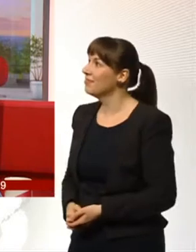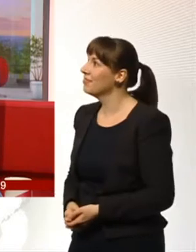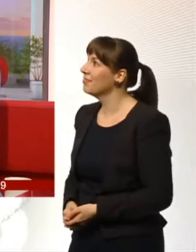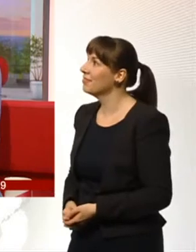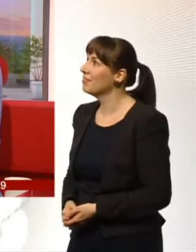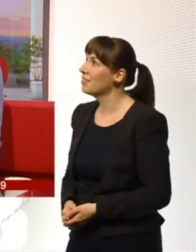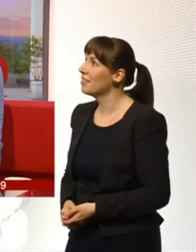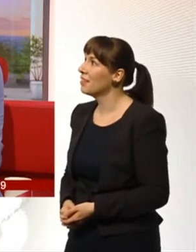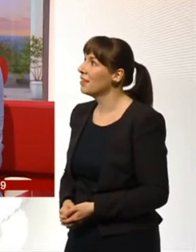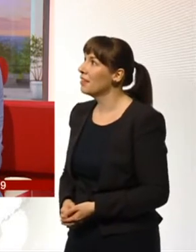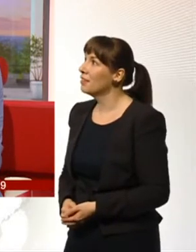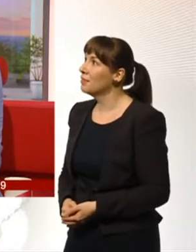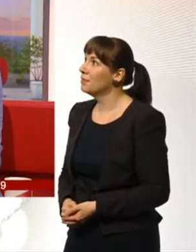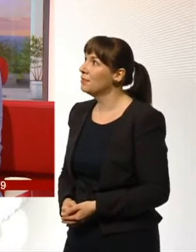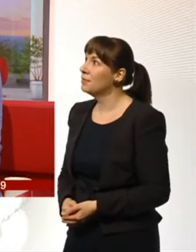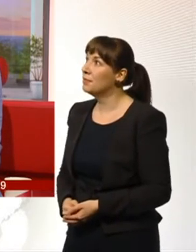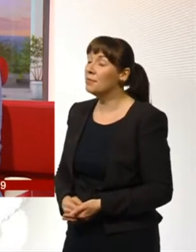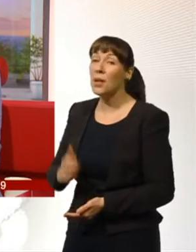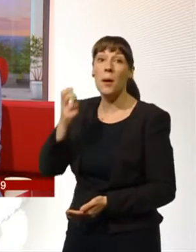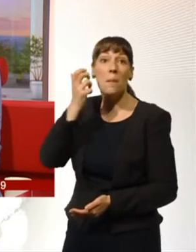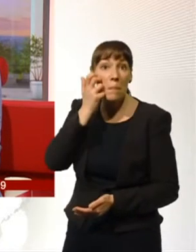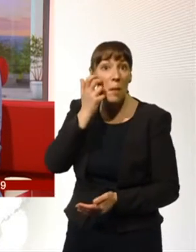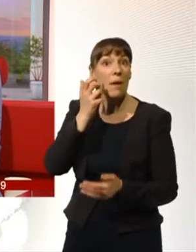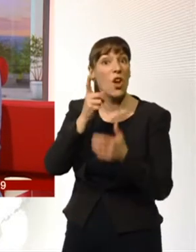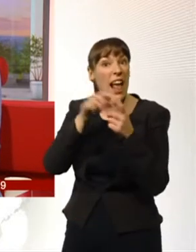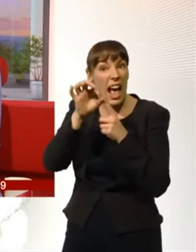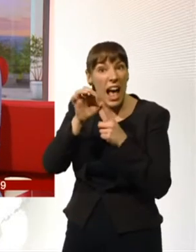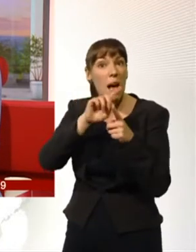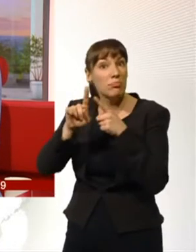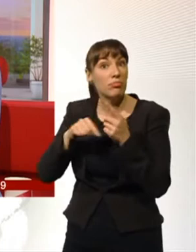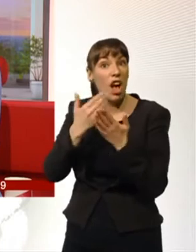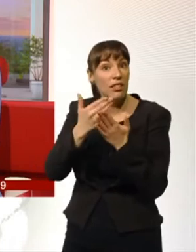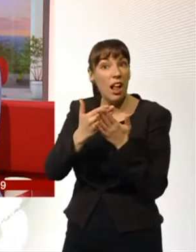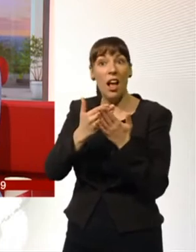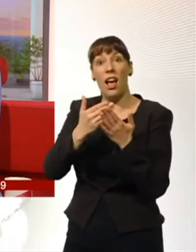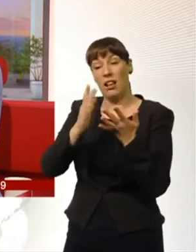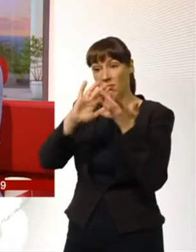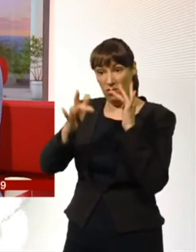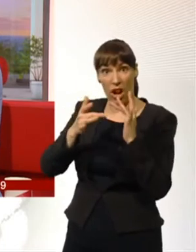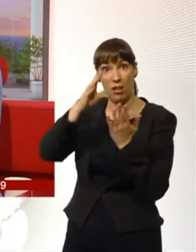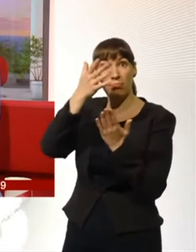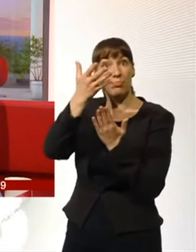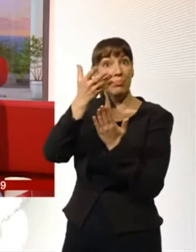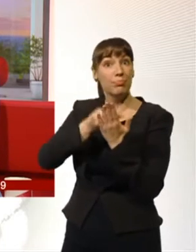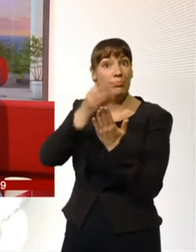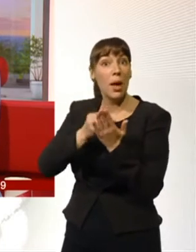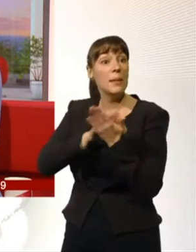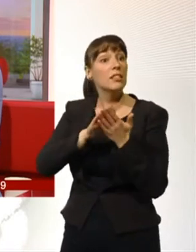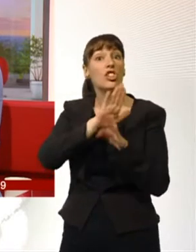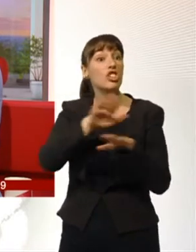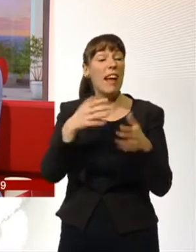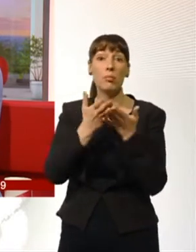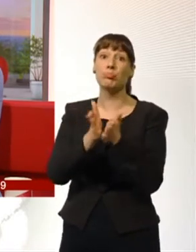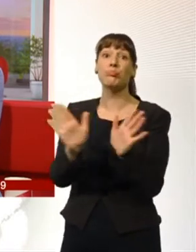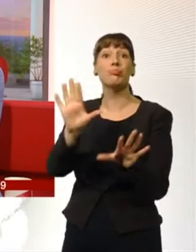With on-demand mobile phone apps and subscription sites, children can now find all the shows they want pretty much whenever they want them.